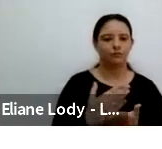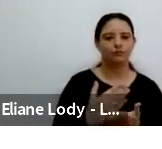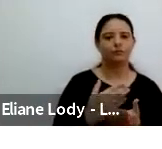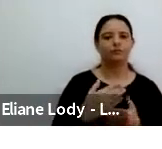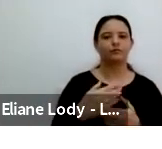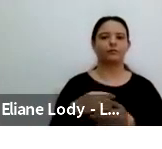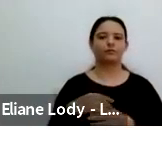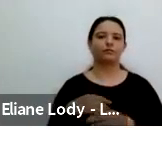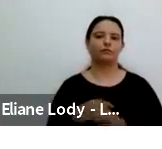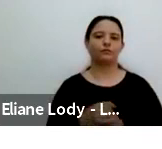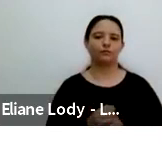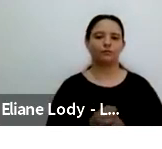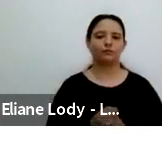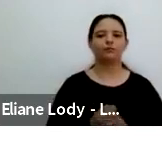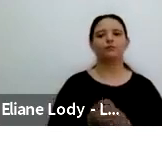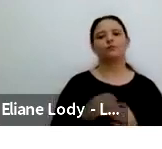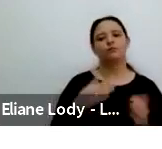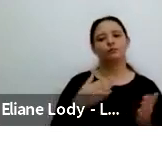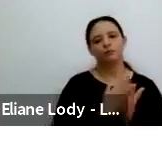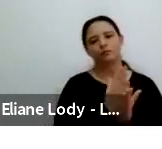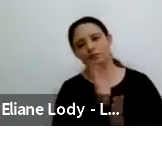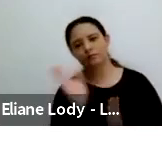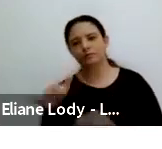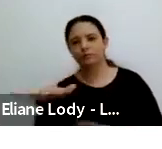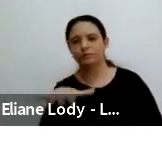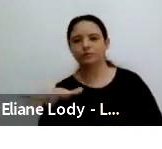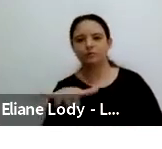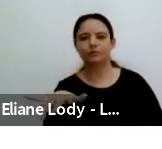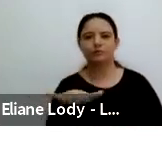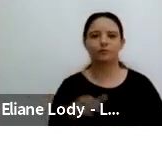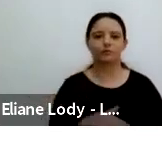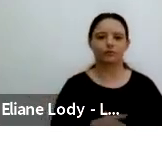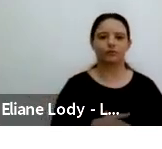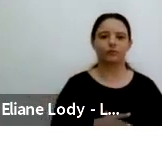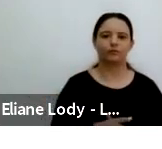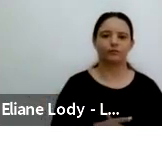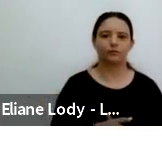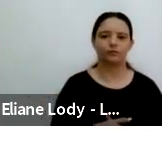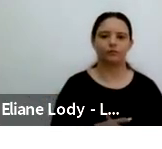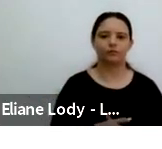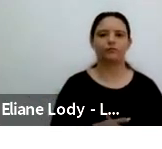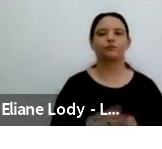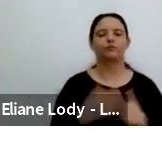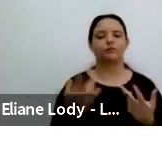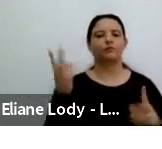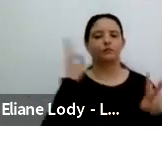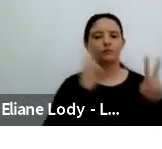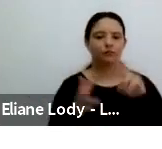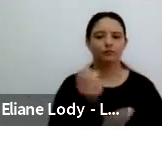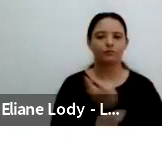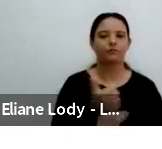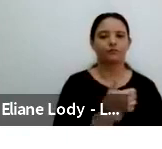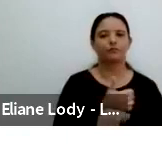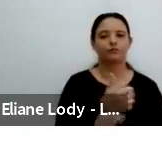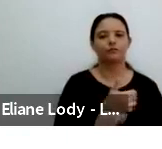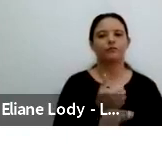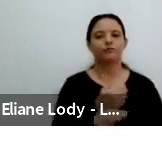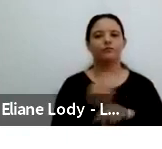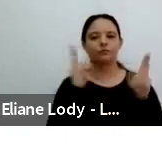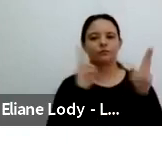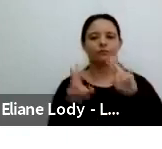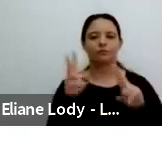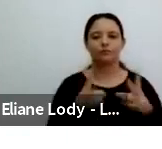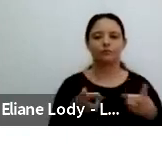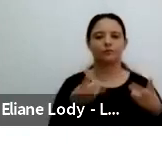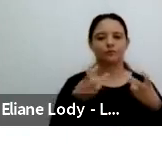In specific in this piece, I trace Nora's professional vision as transliteracy's assemblage. Professional vision being something I take